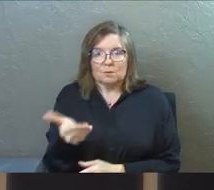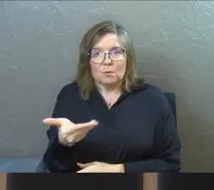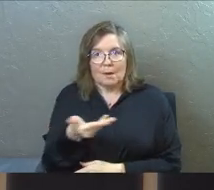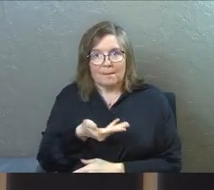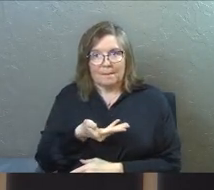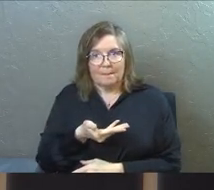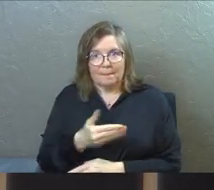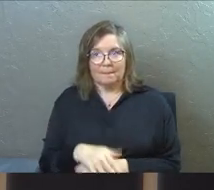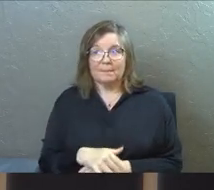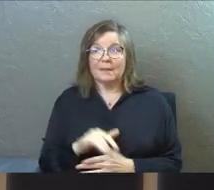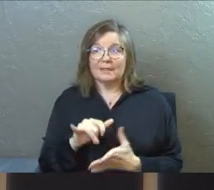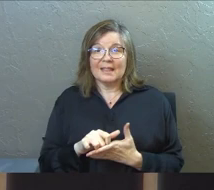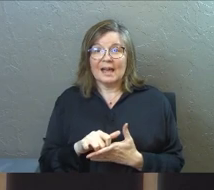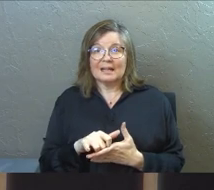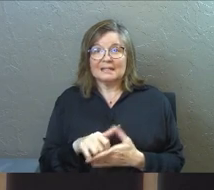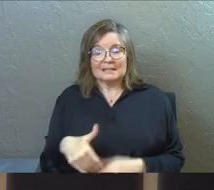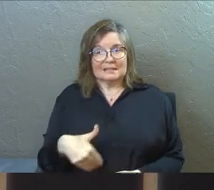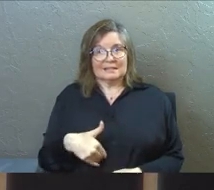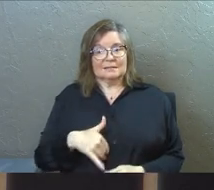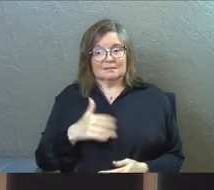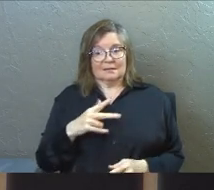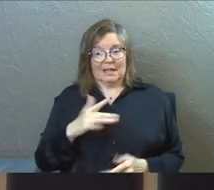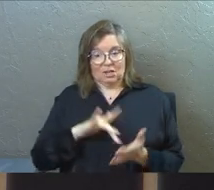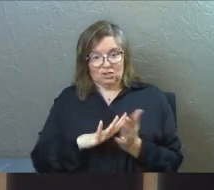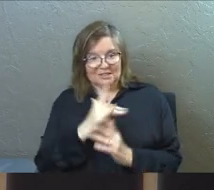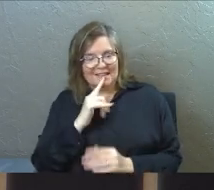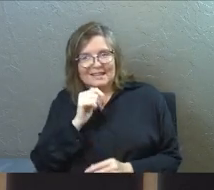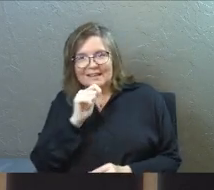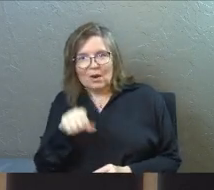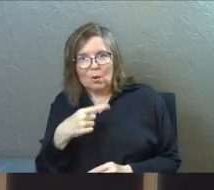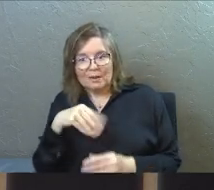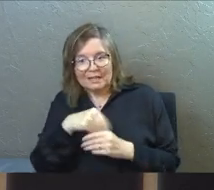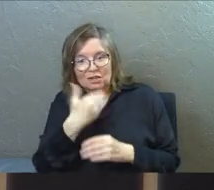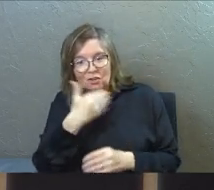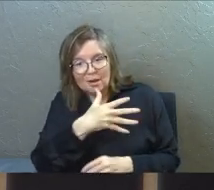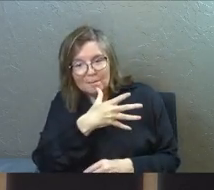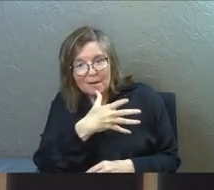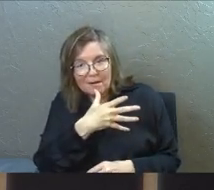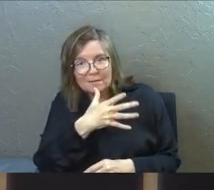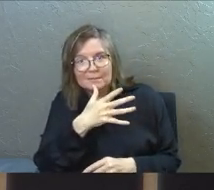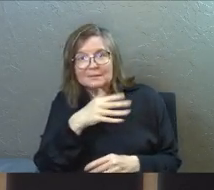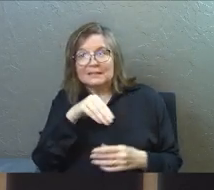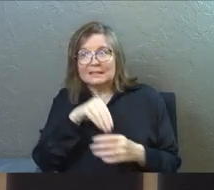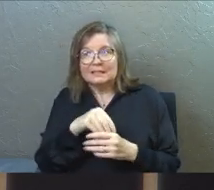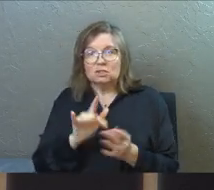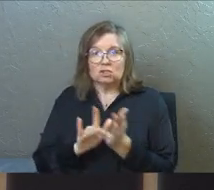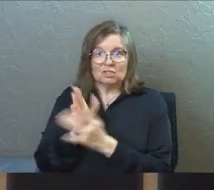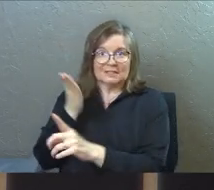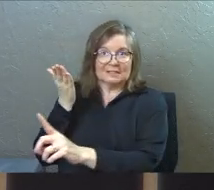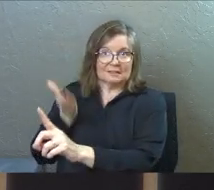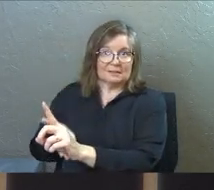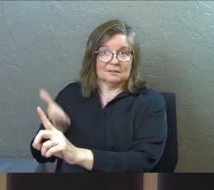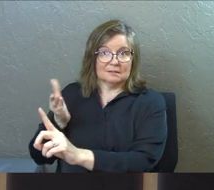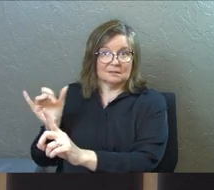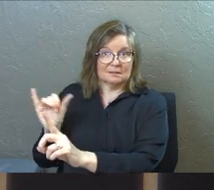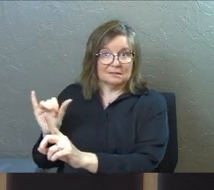welcome. That's an impulse that Jesus is saying. It's not only in good moms, by the way, it's in Jesus.